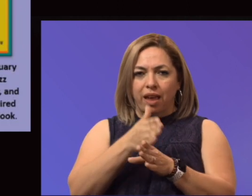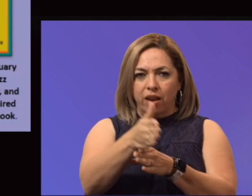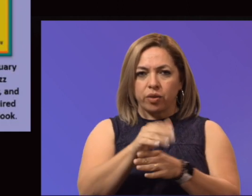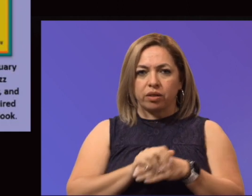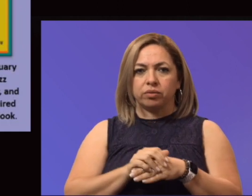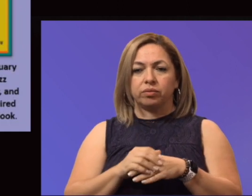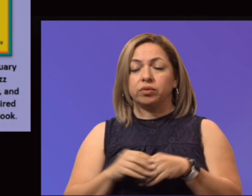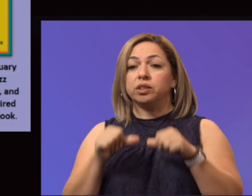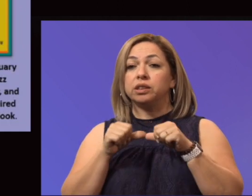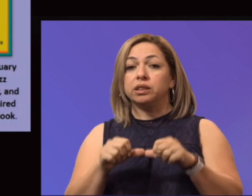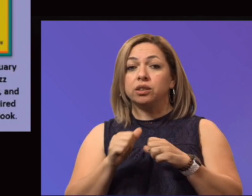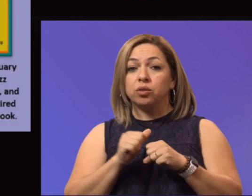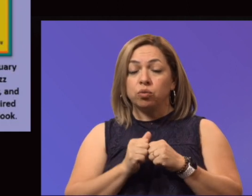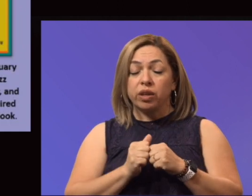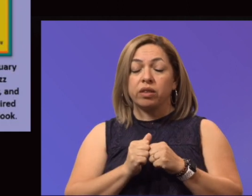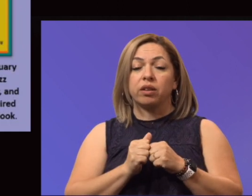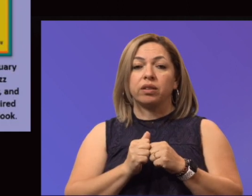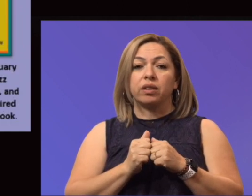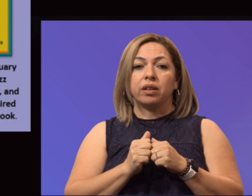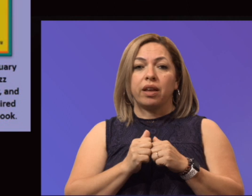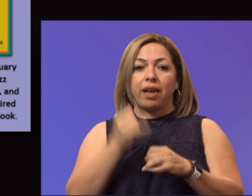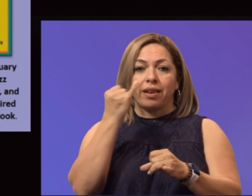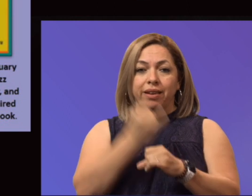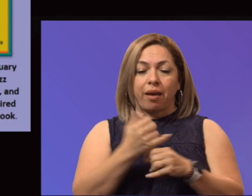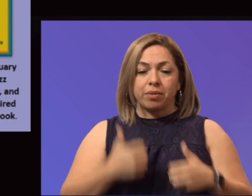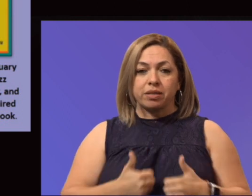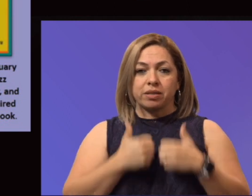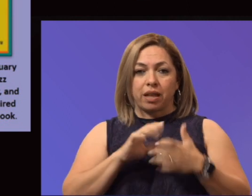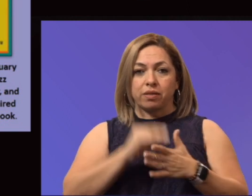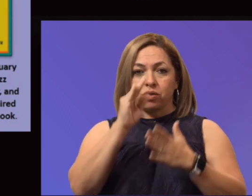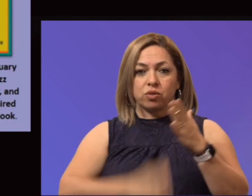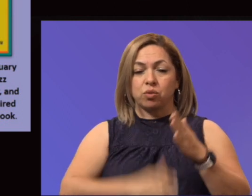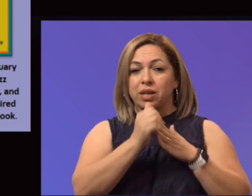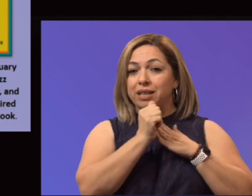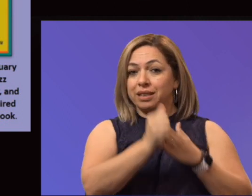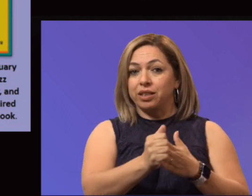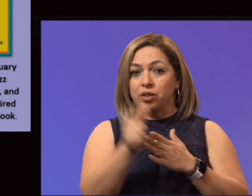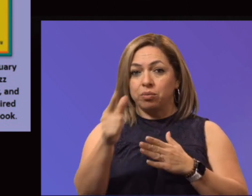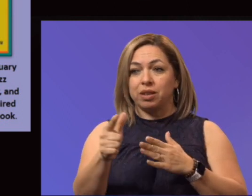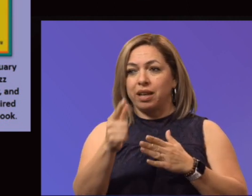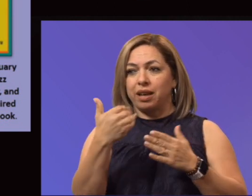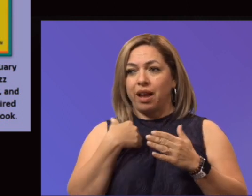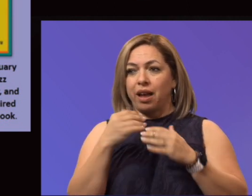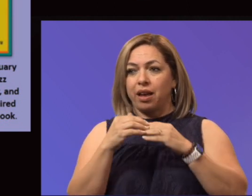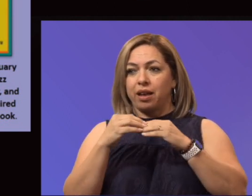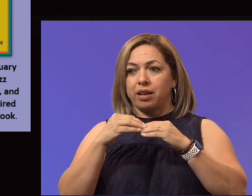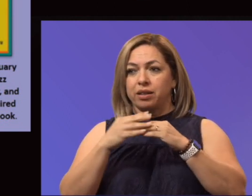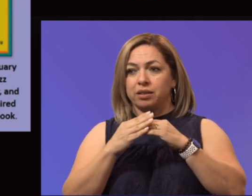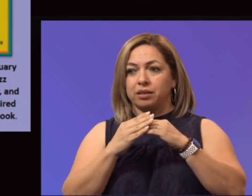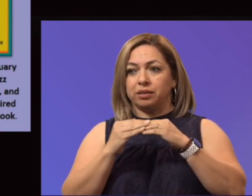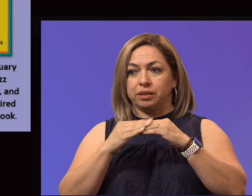Continuing with Student Leadership in Campus Life, they held an Indigenous People's Celebration which was held October